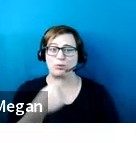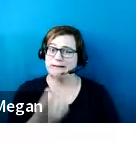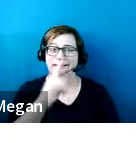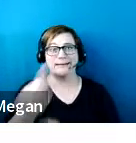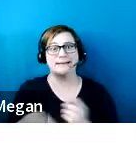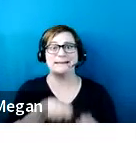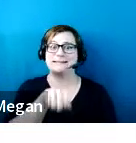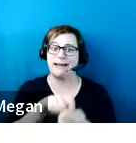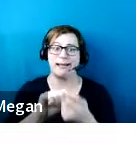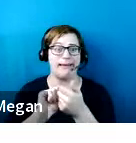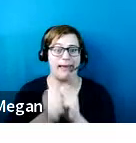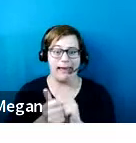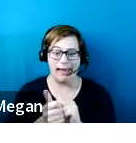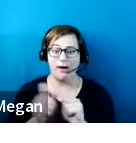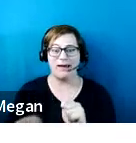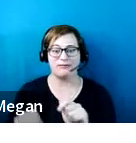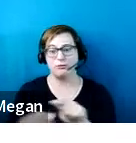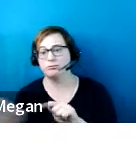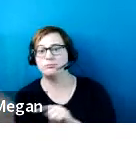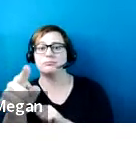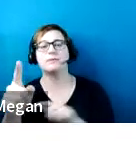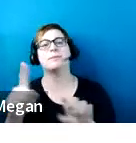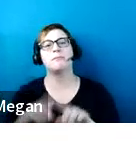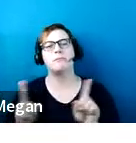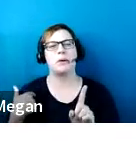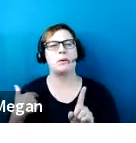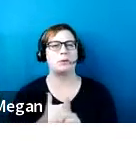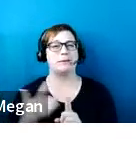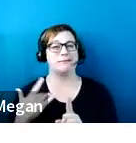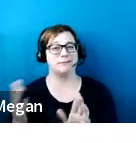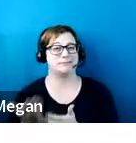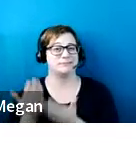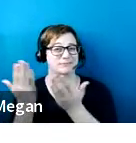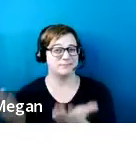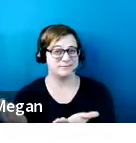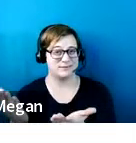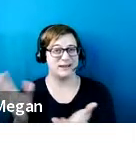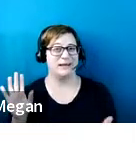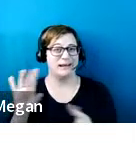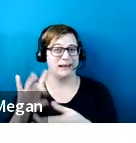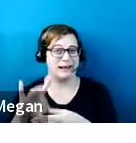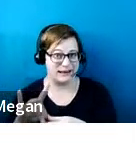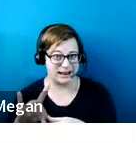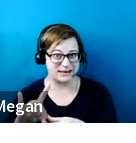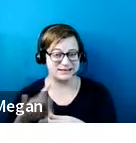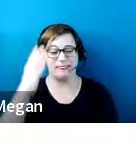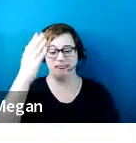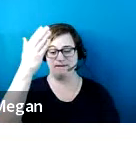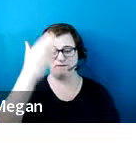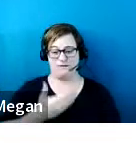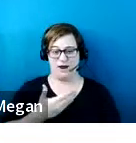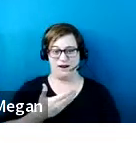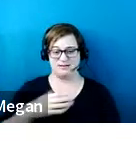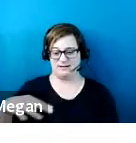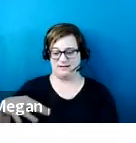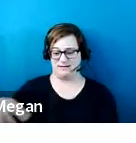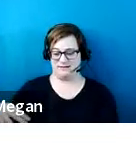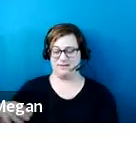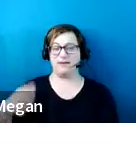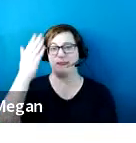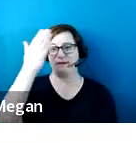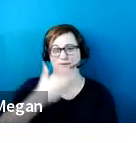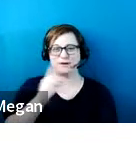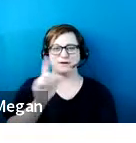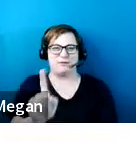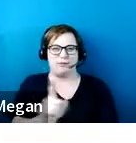this route must go, but we do recommend that you have it connect in front of the vehicle, where the